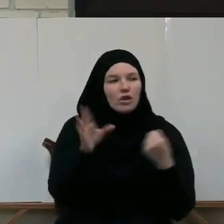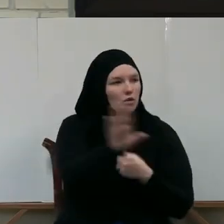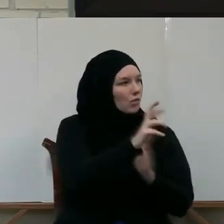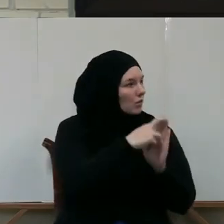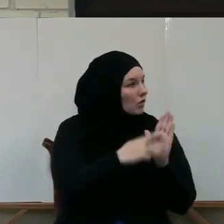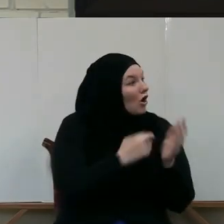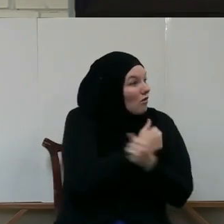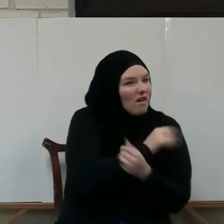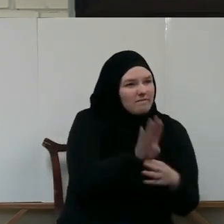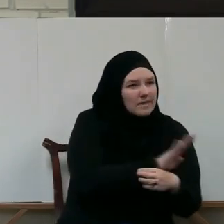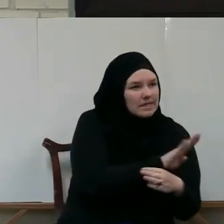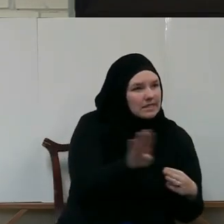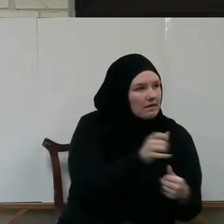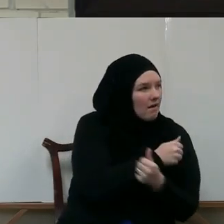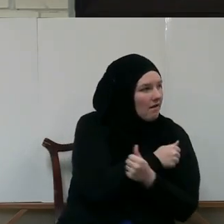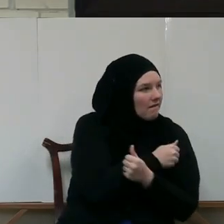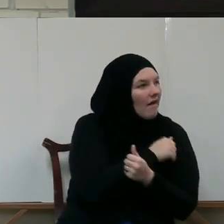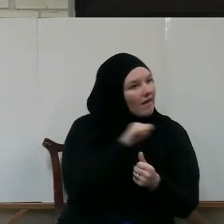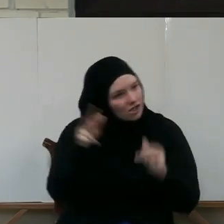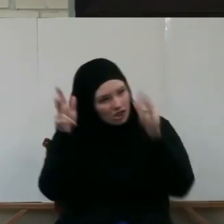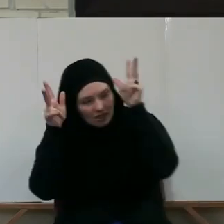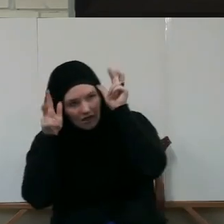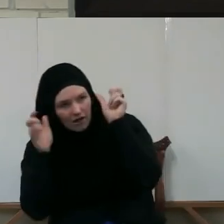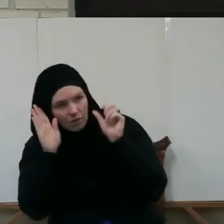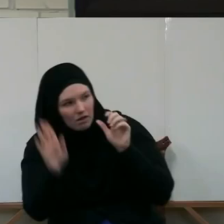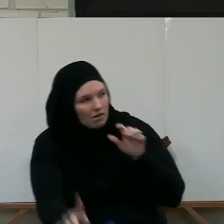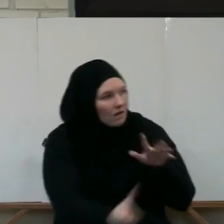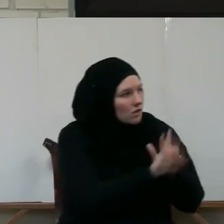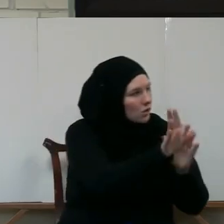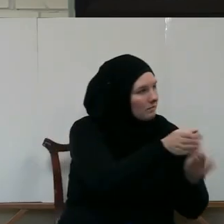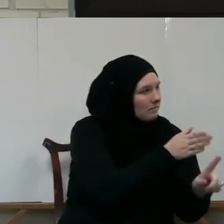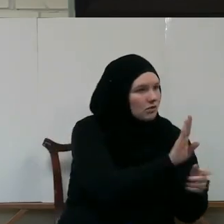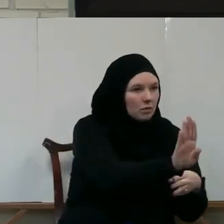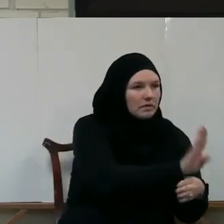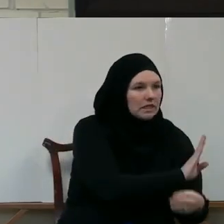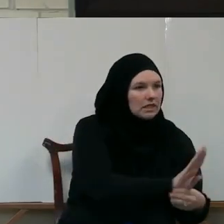You love your business. That is where he latches to. The shaitan says